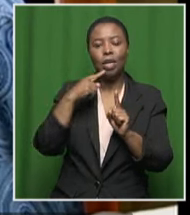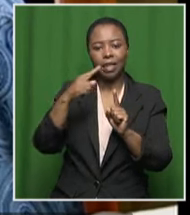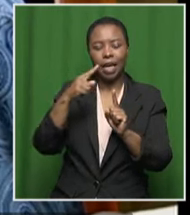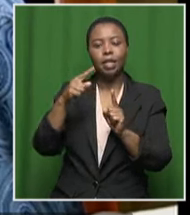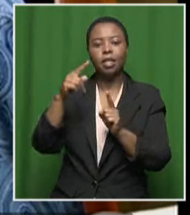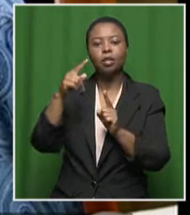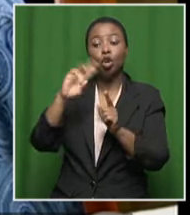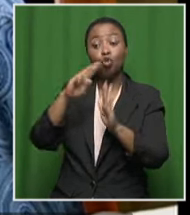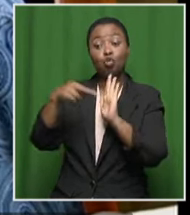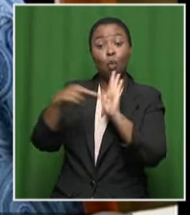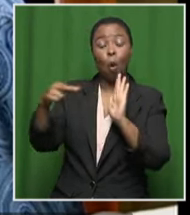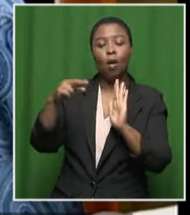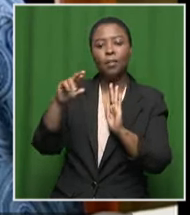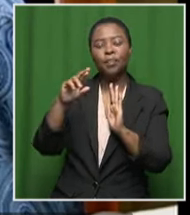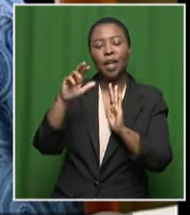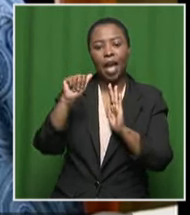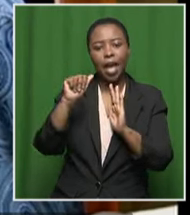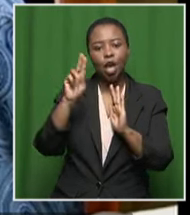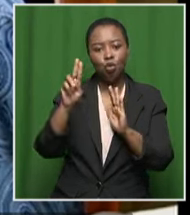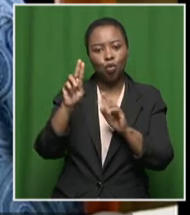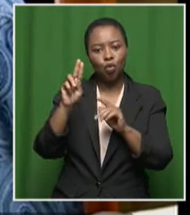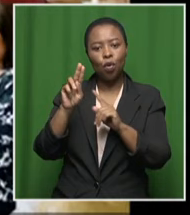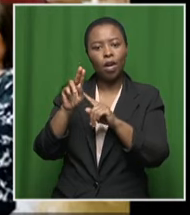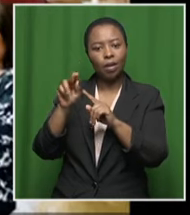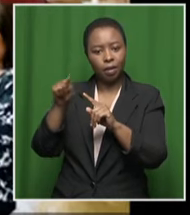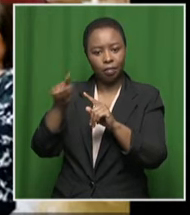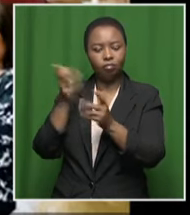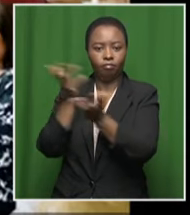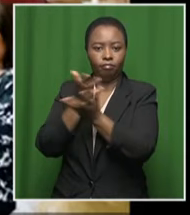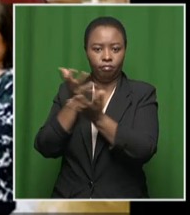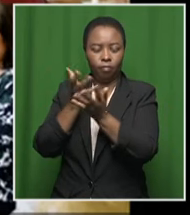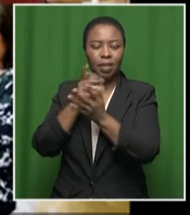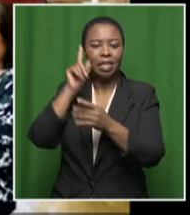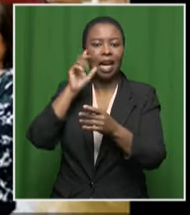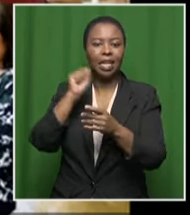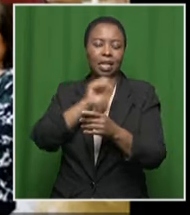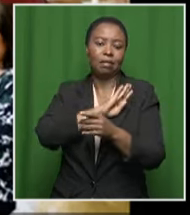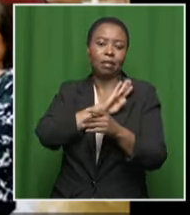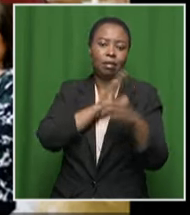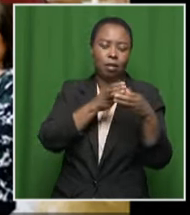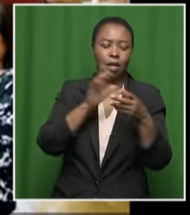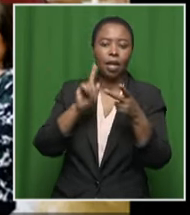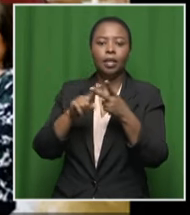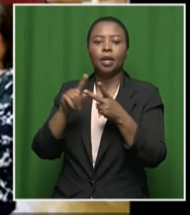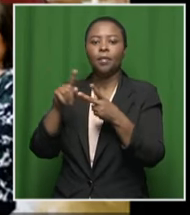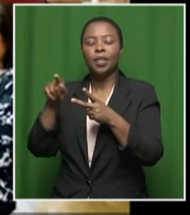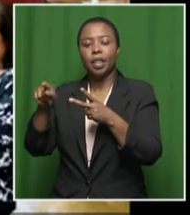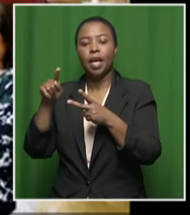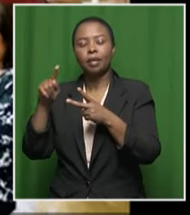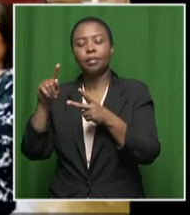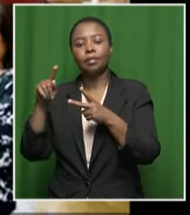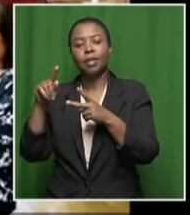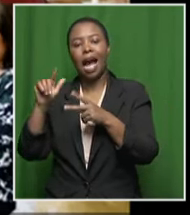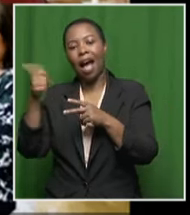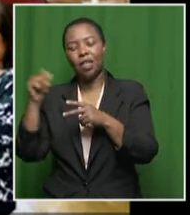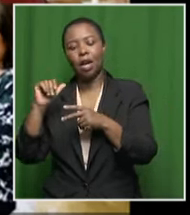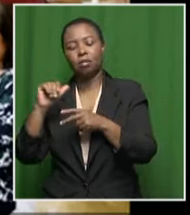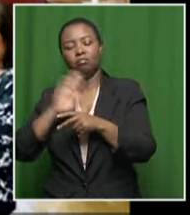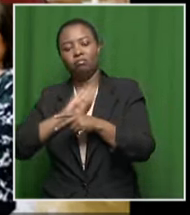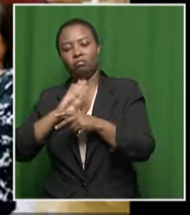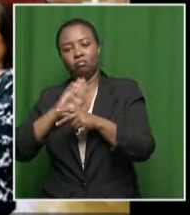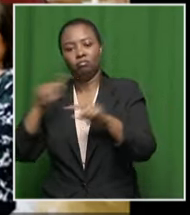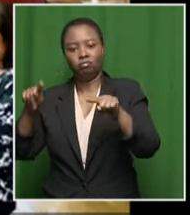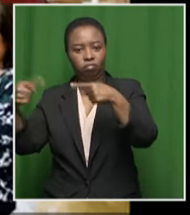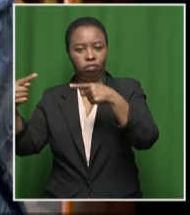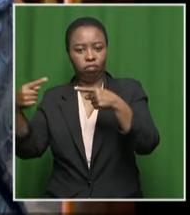role of the African Union and IGAD for mediating between the Sudan Armed Forces and the Rapid Support Forces. The Presidency has